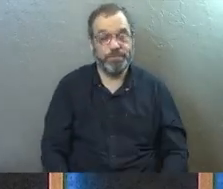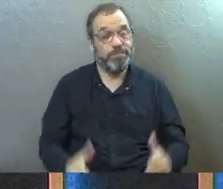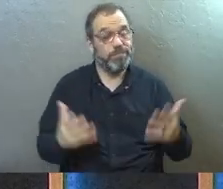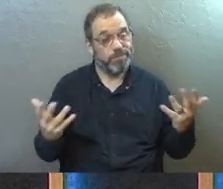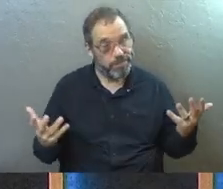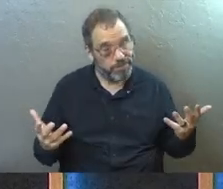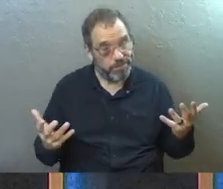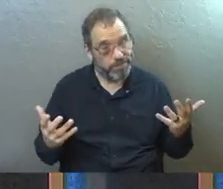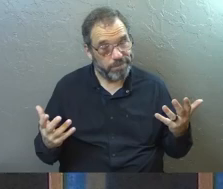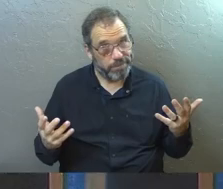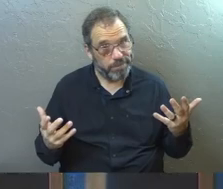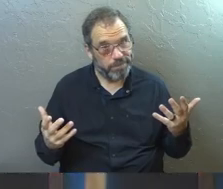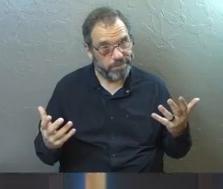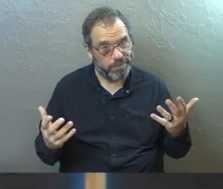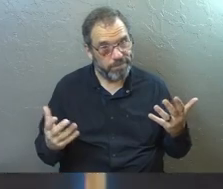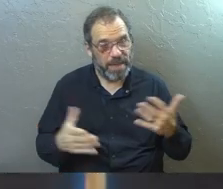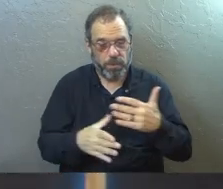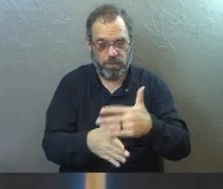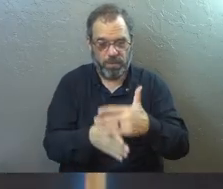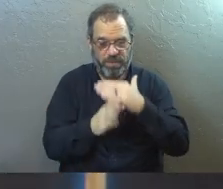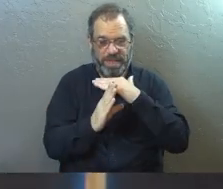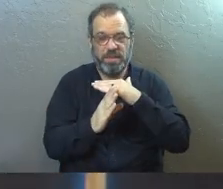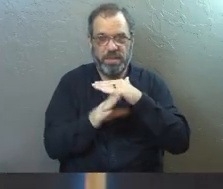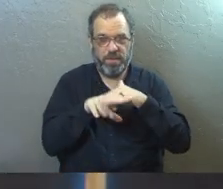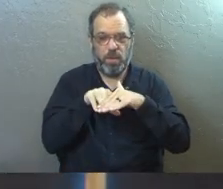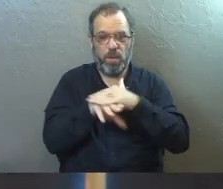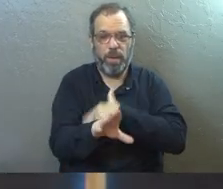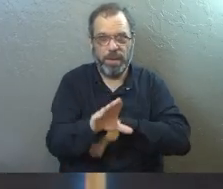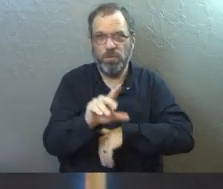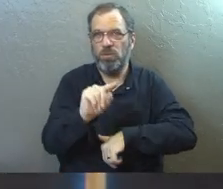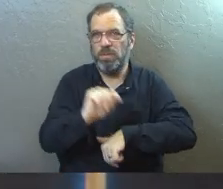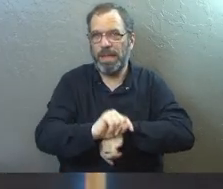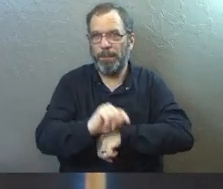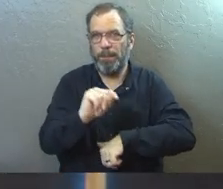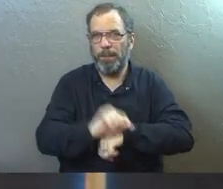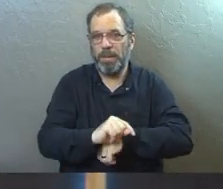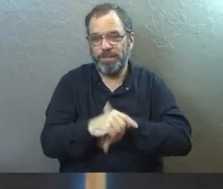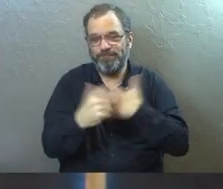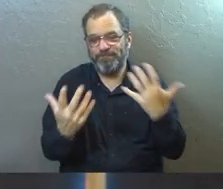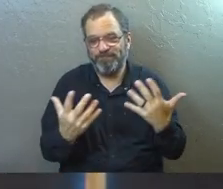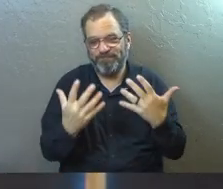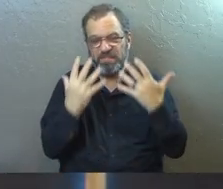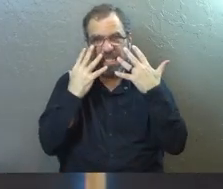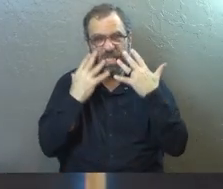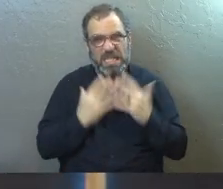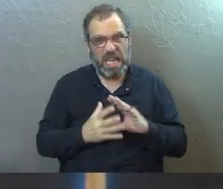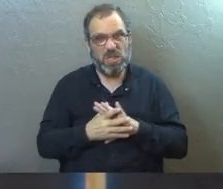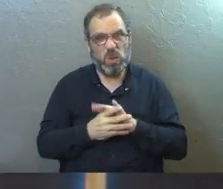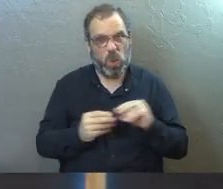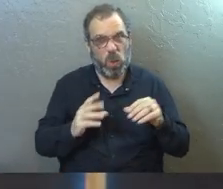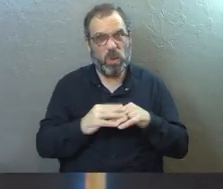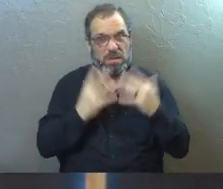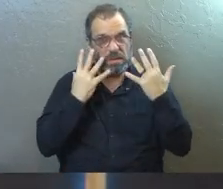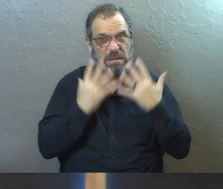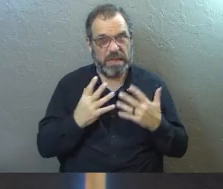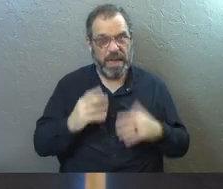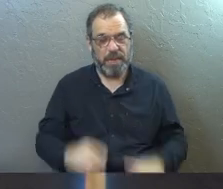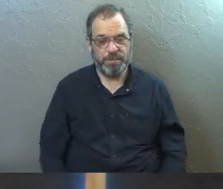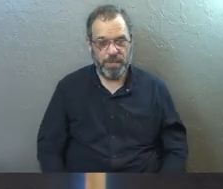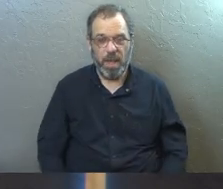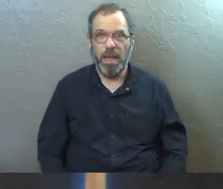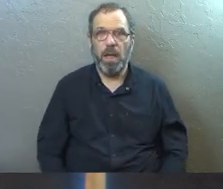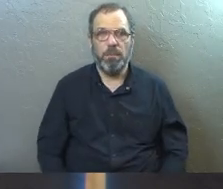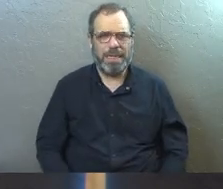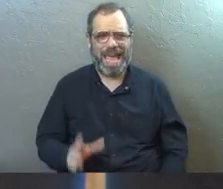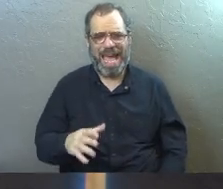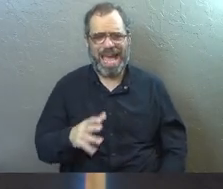Likely, he was prevented from getting inside. It's a sad story. So when he's in